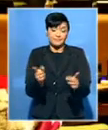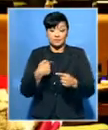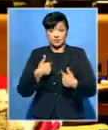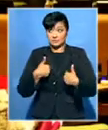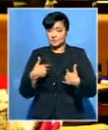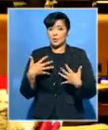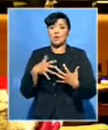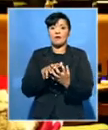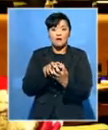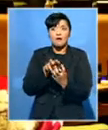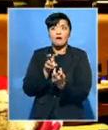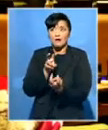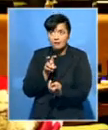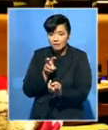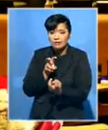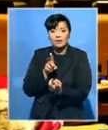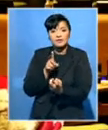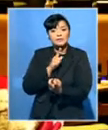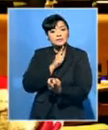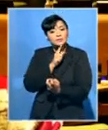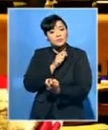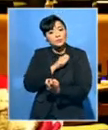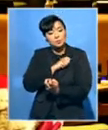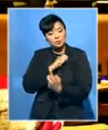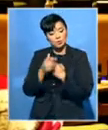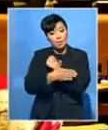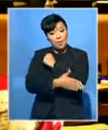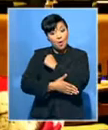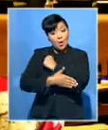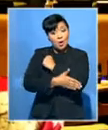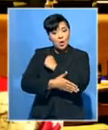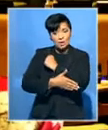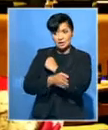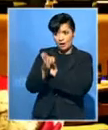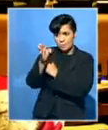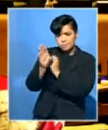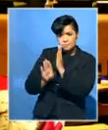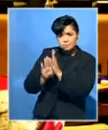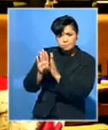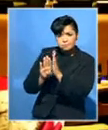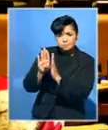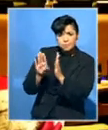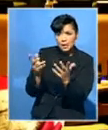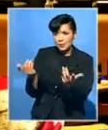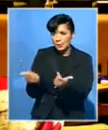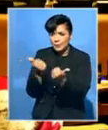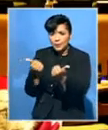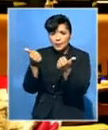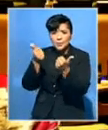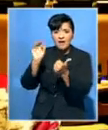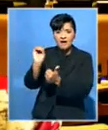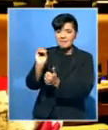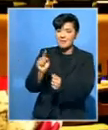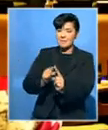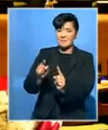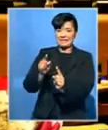at the extent to which countries where there are low-hanging fruits, where just